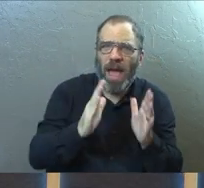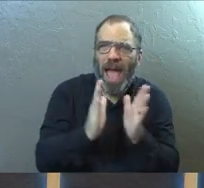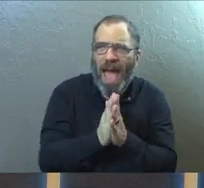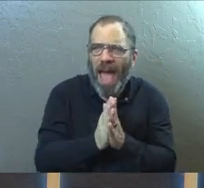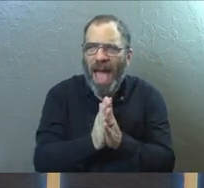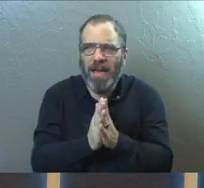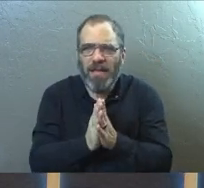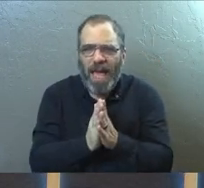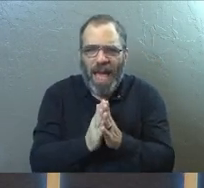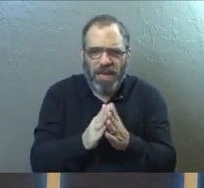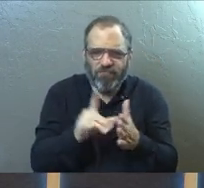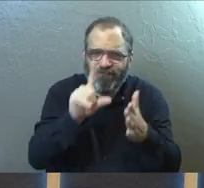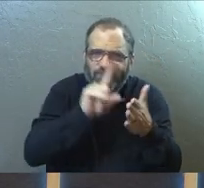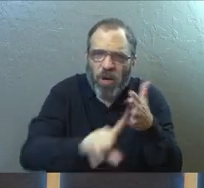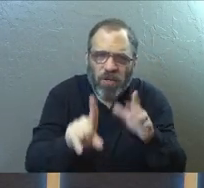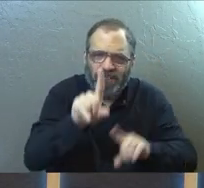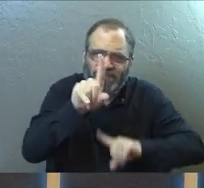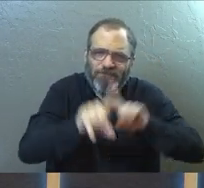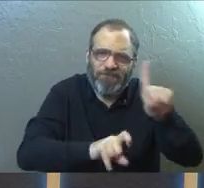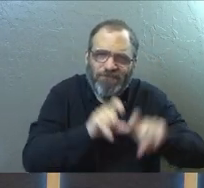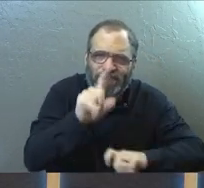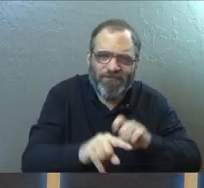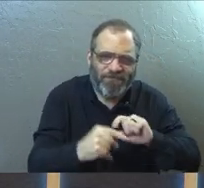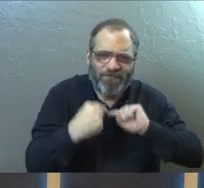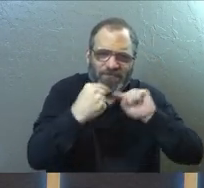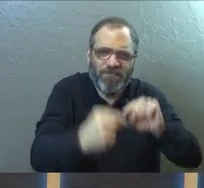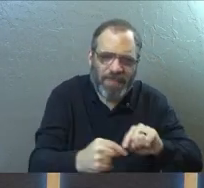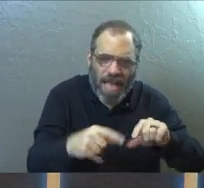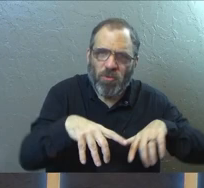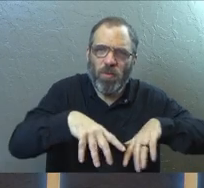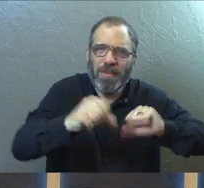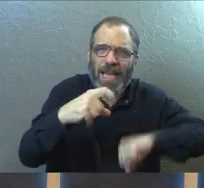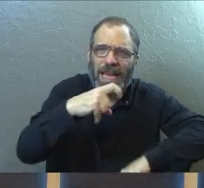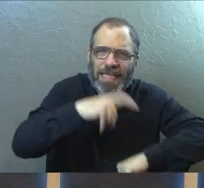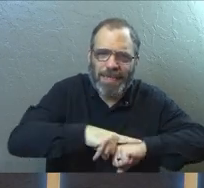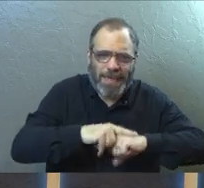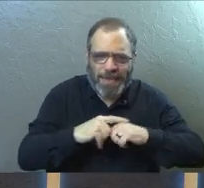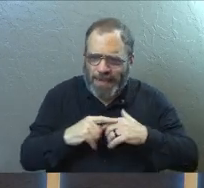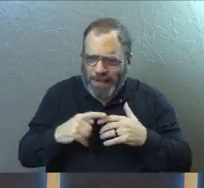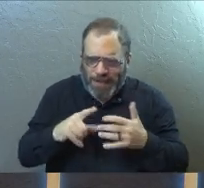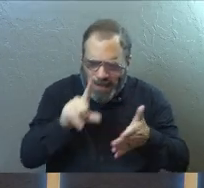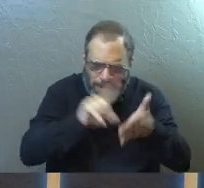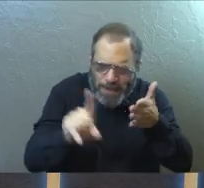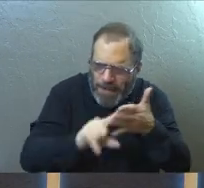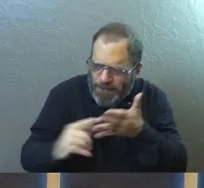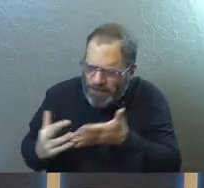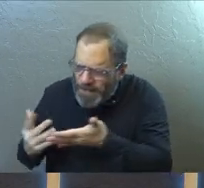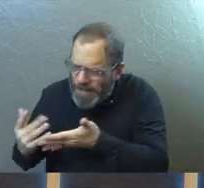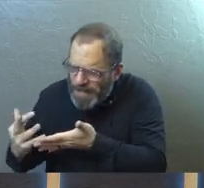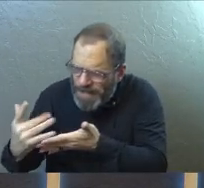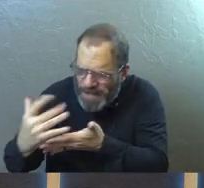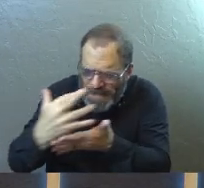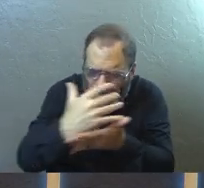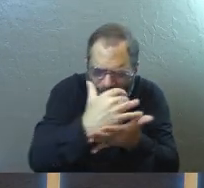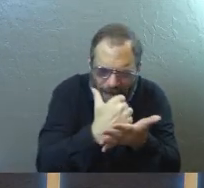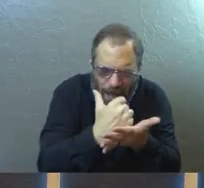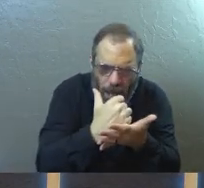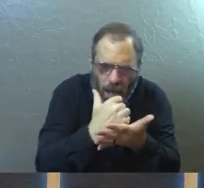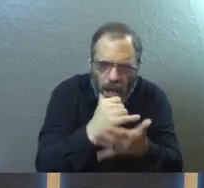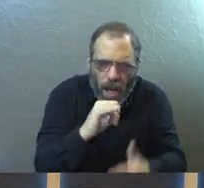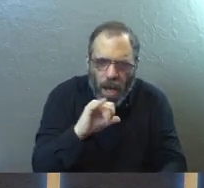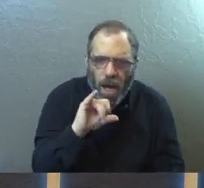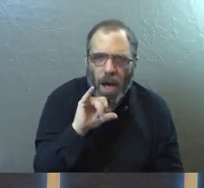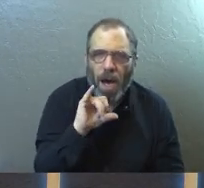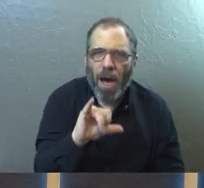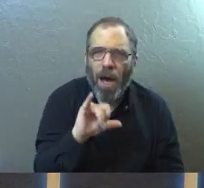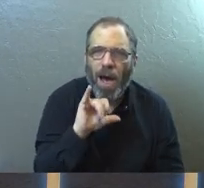questions and you probe and you struggle and you take your time gathering the information, you start to understand. And once